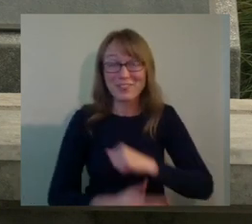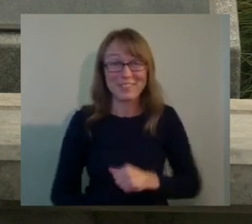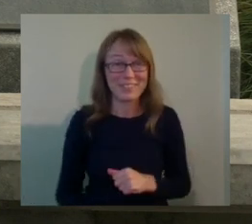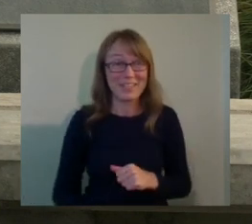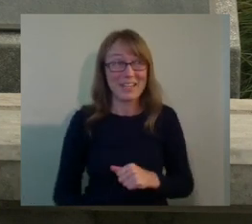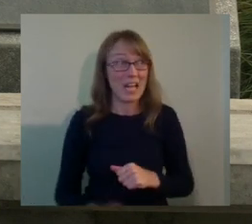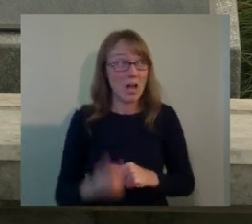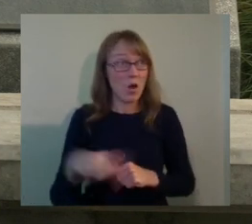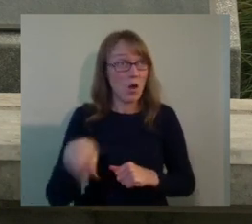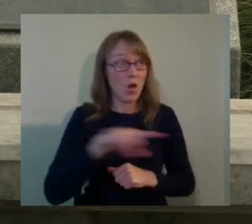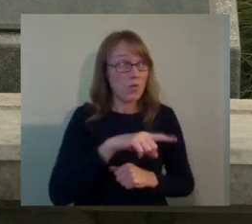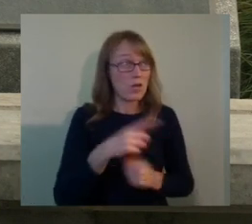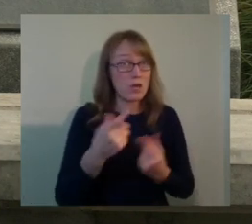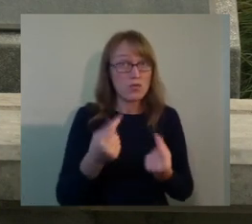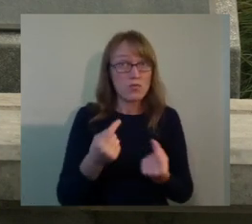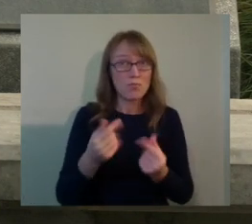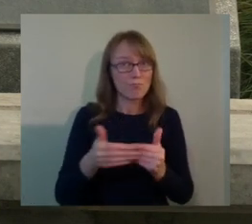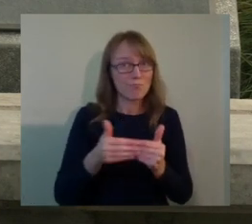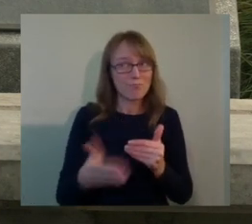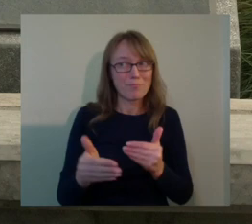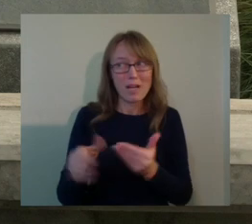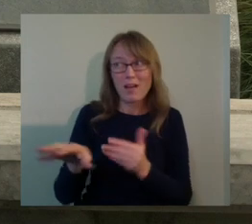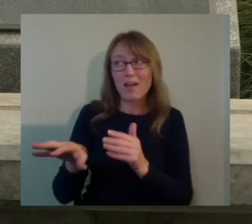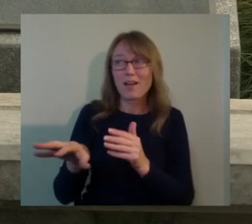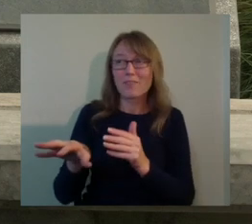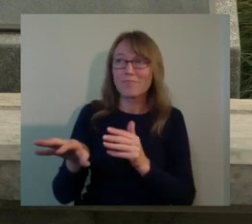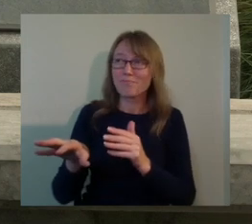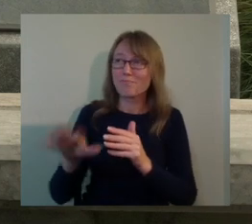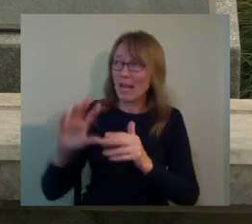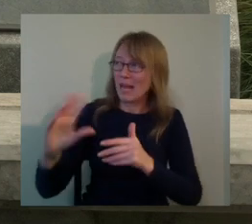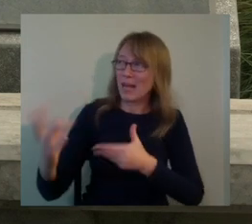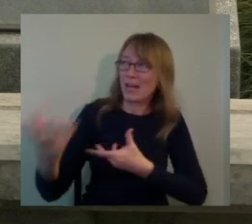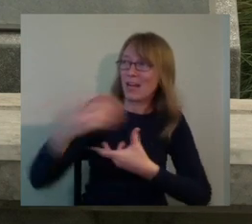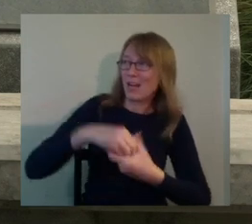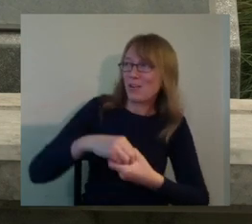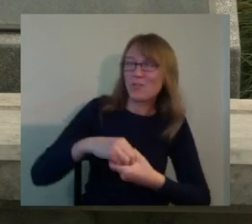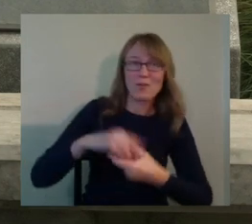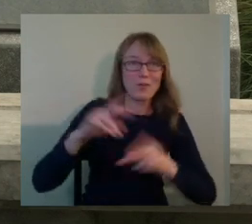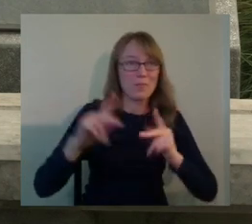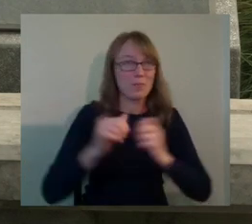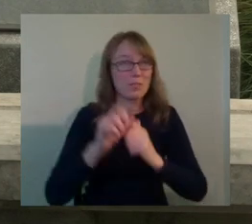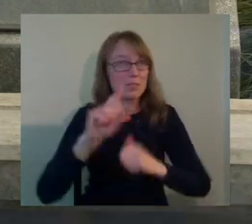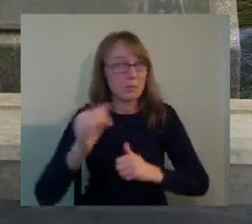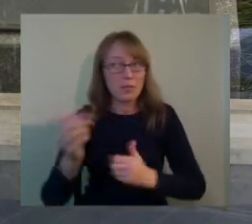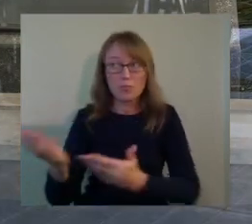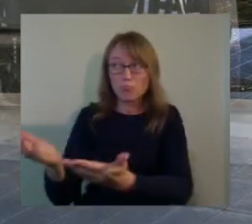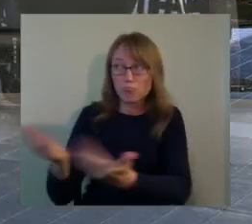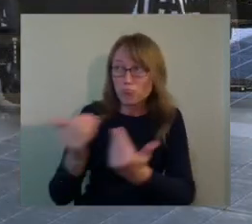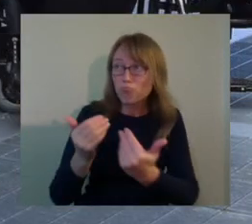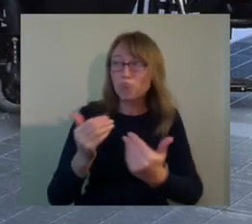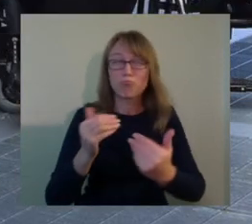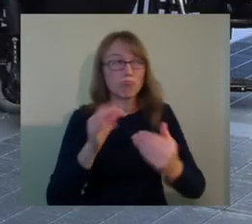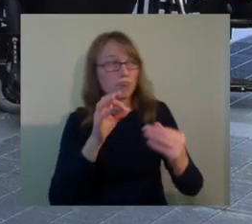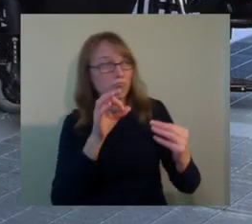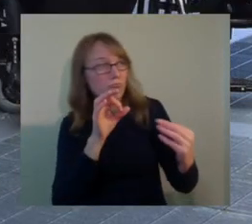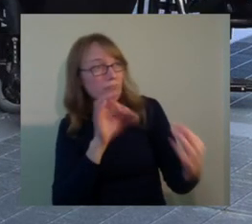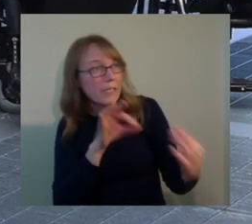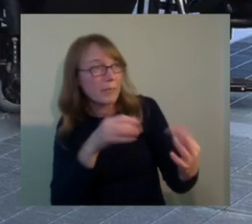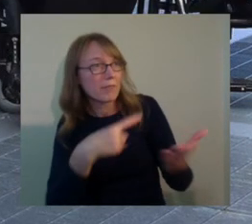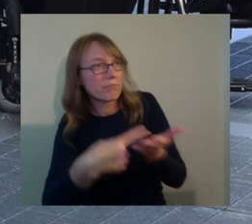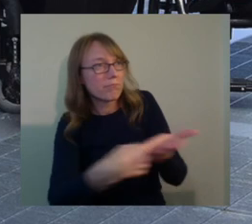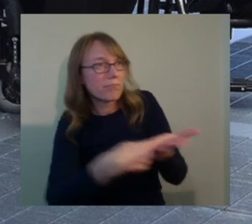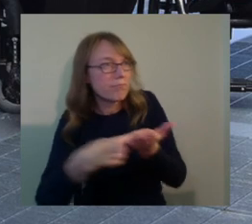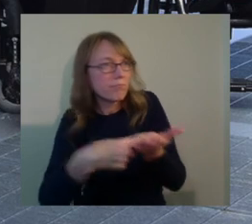see, uh, that those designers can see why there's an issue for a given person with a disability.